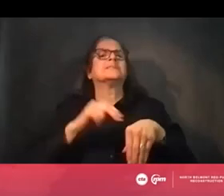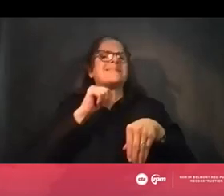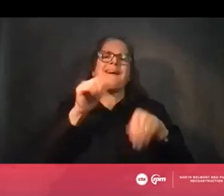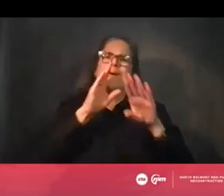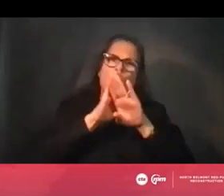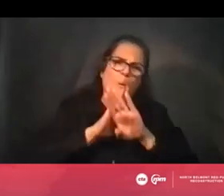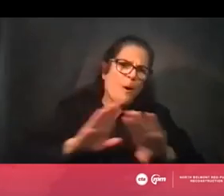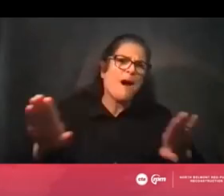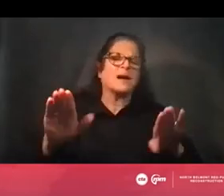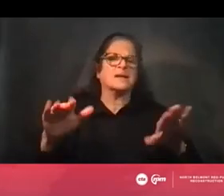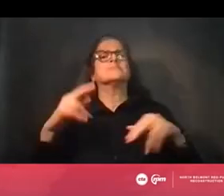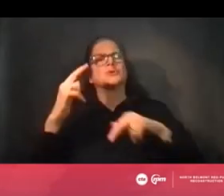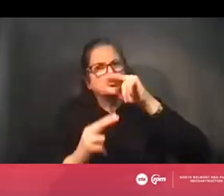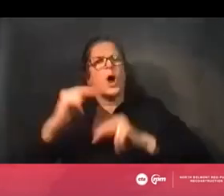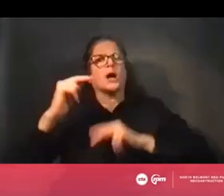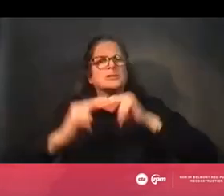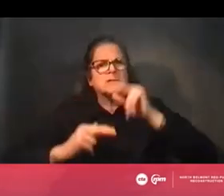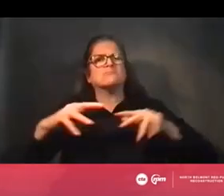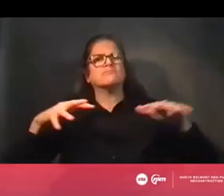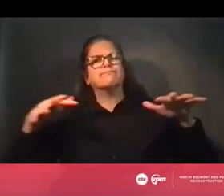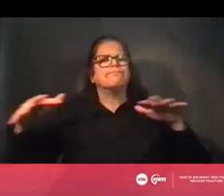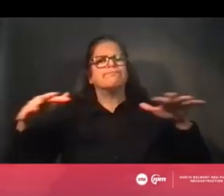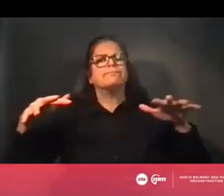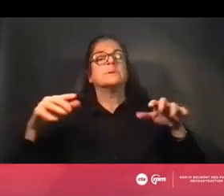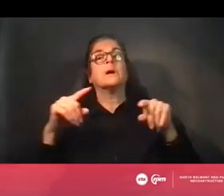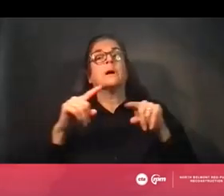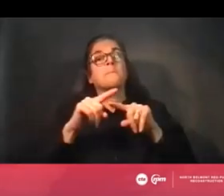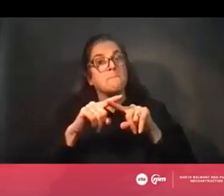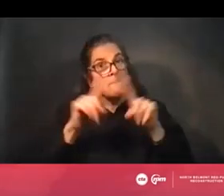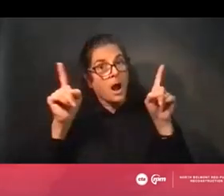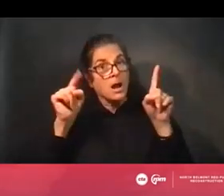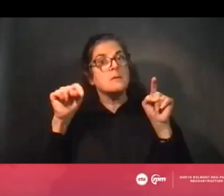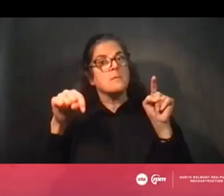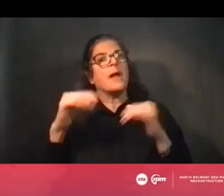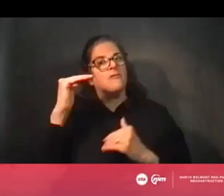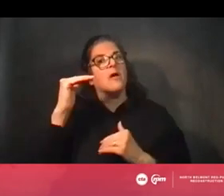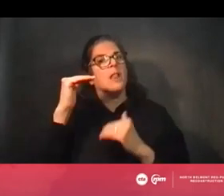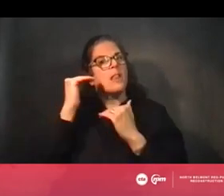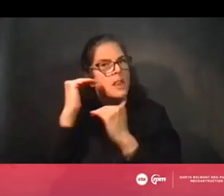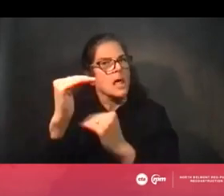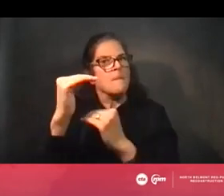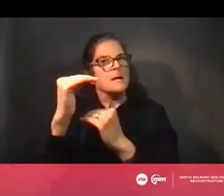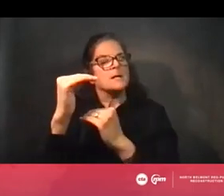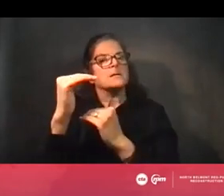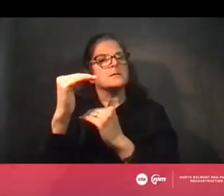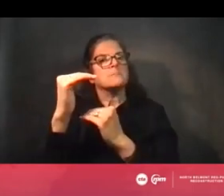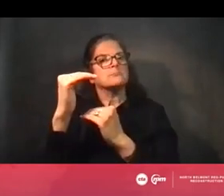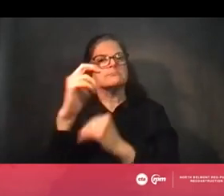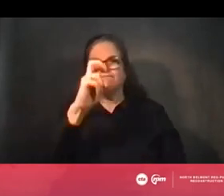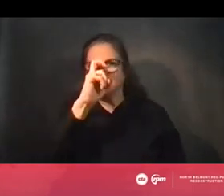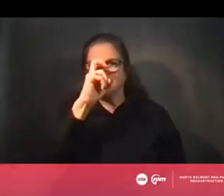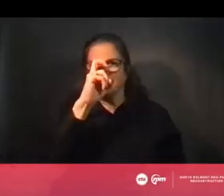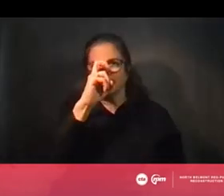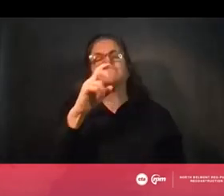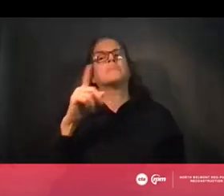But I will say that unlike most projects in the city, this project has limits. We have been able to work with the contractor to stay within those limits.